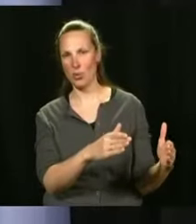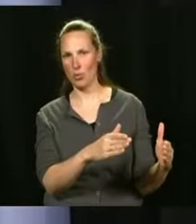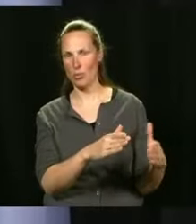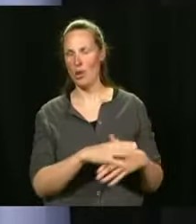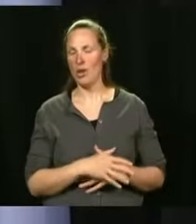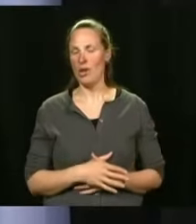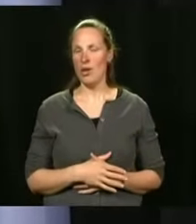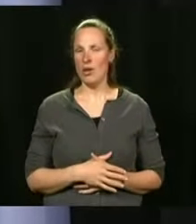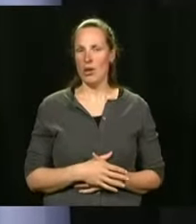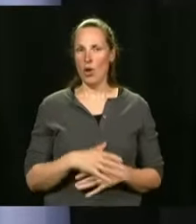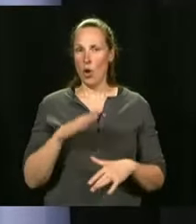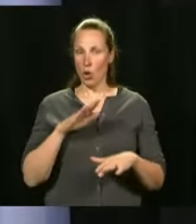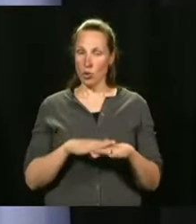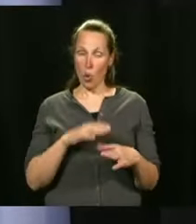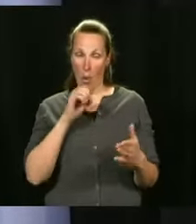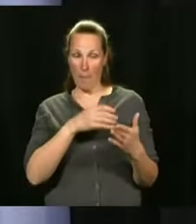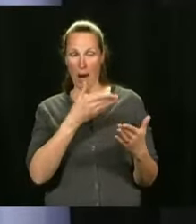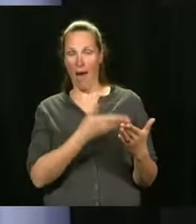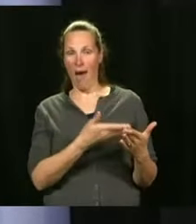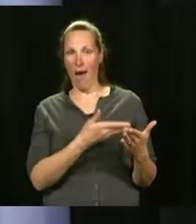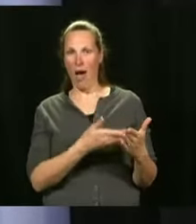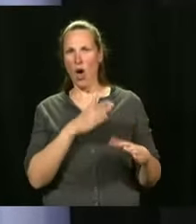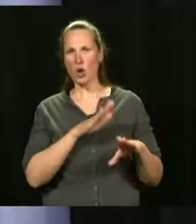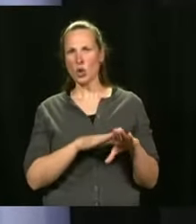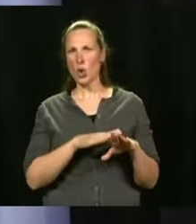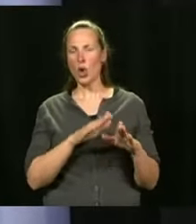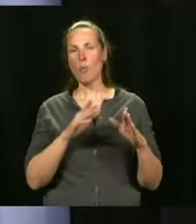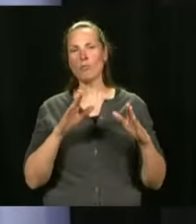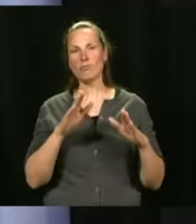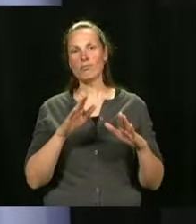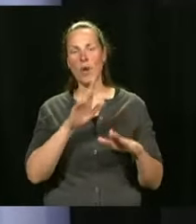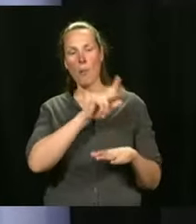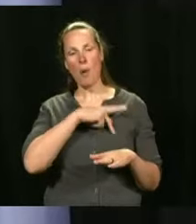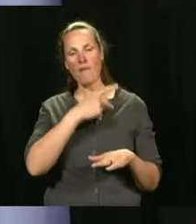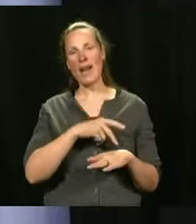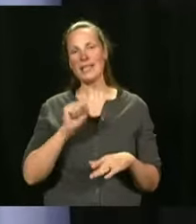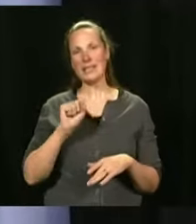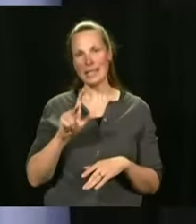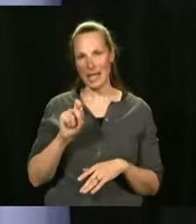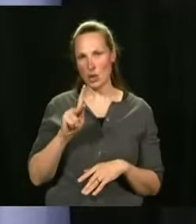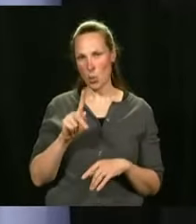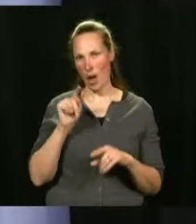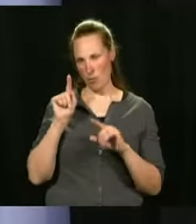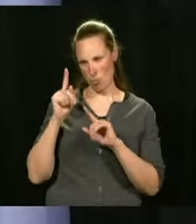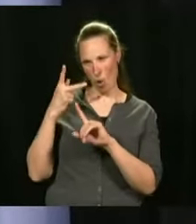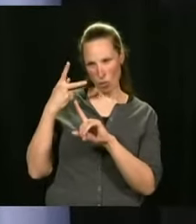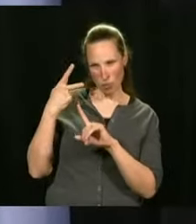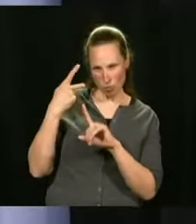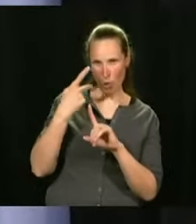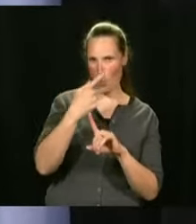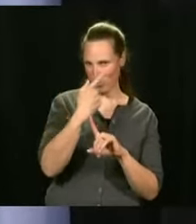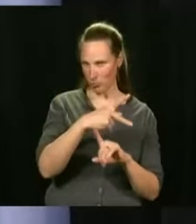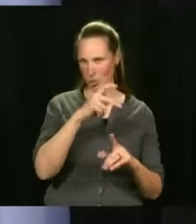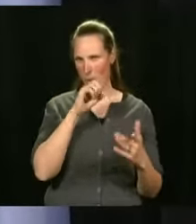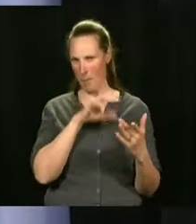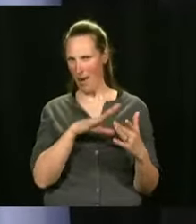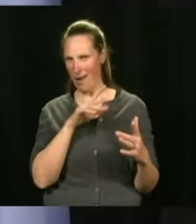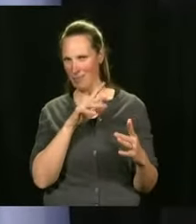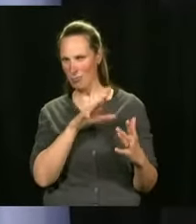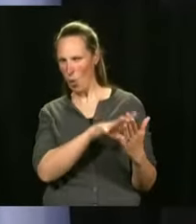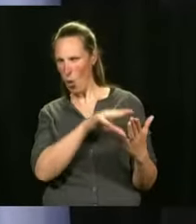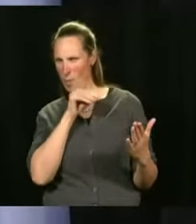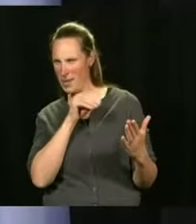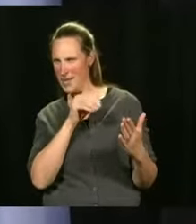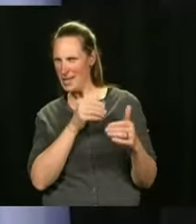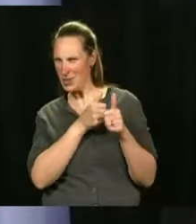do you take away from Saskatchewan's plan, and what are you aiming for? What will you be presenting us in the next few weeks?